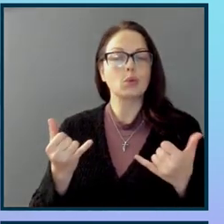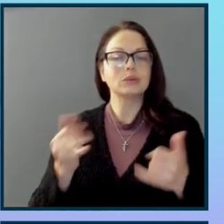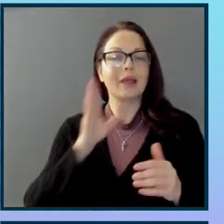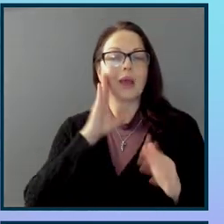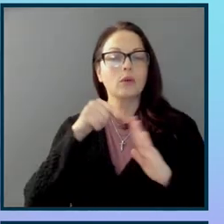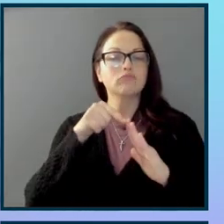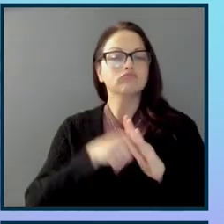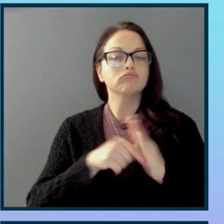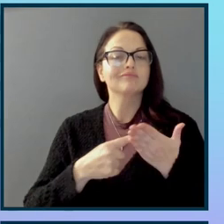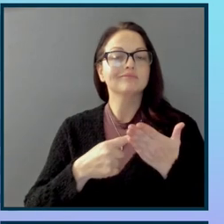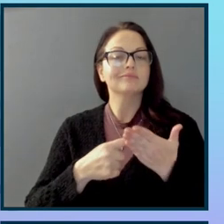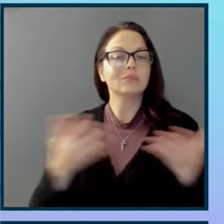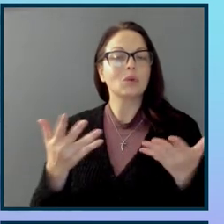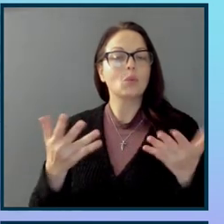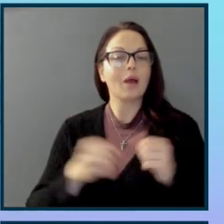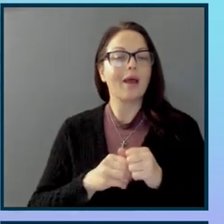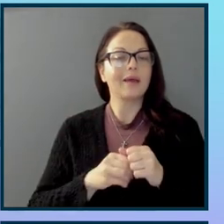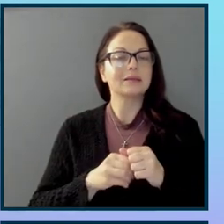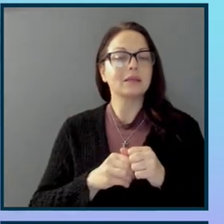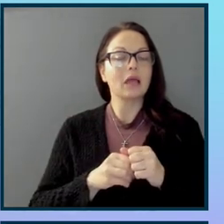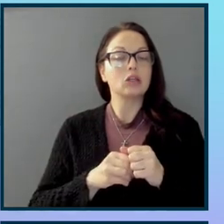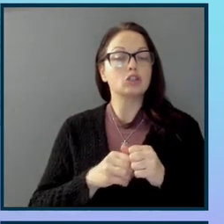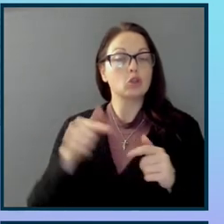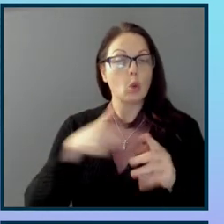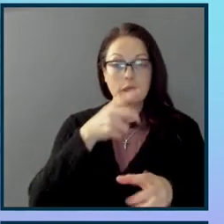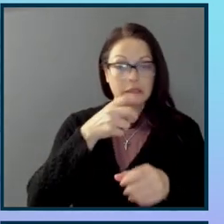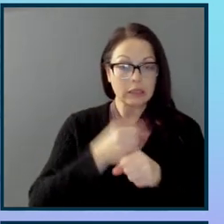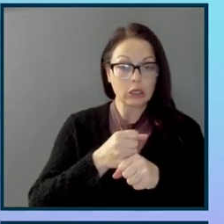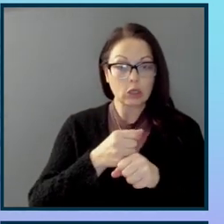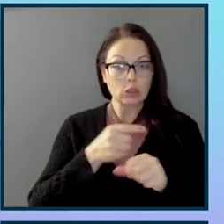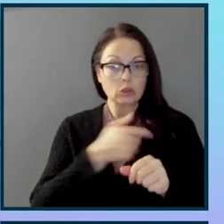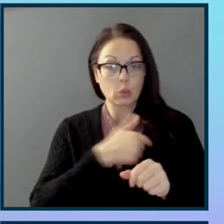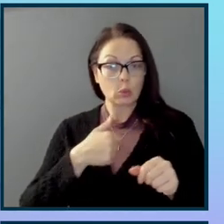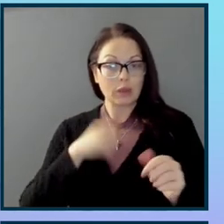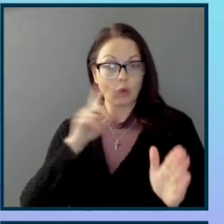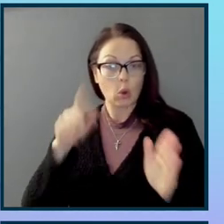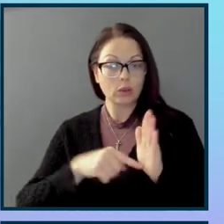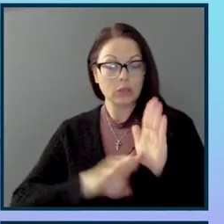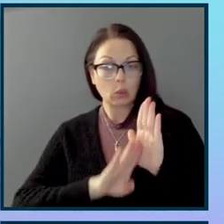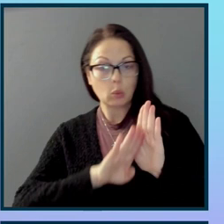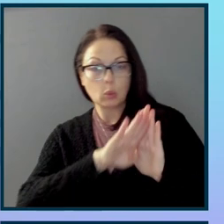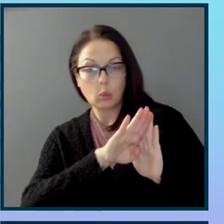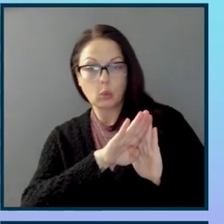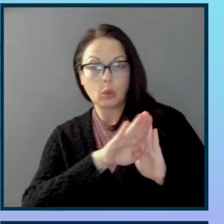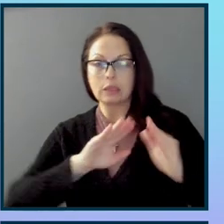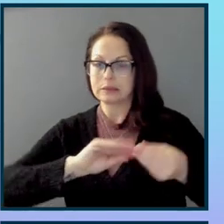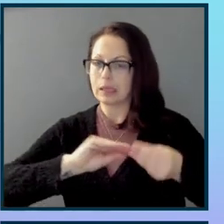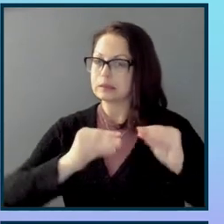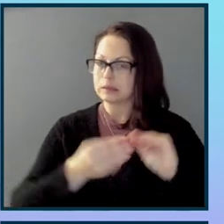what we've seen over the years is a significant increase in the number of the ADA lawsuits